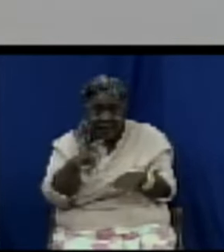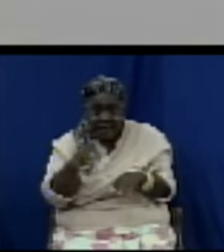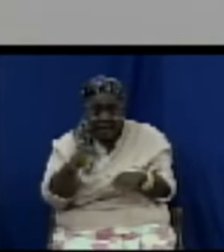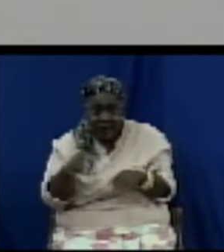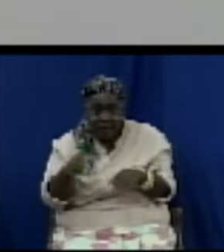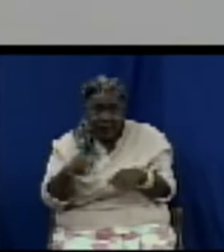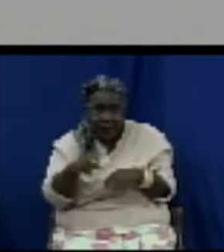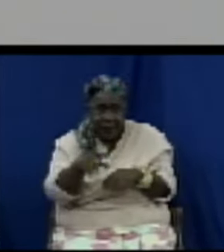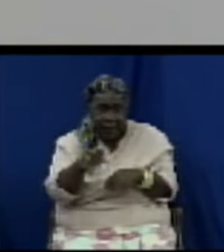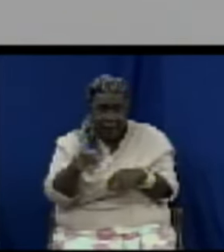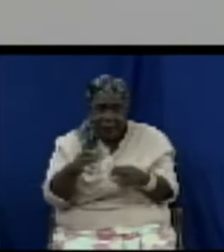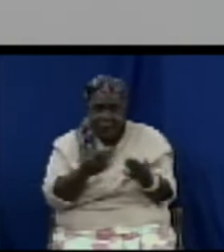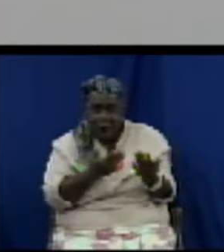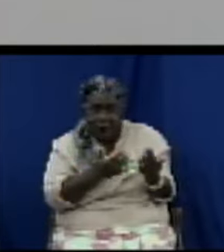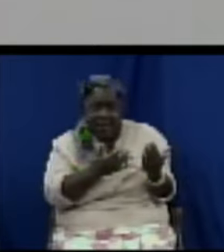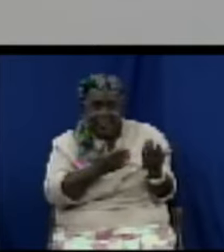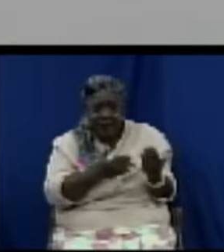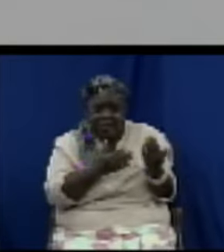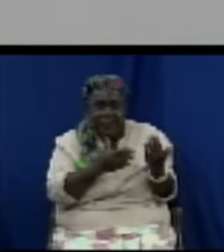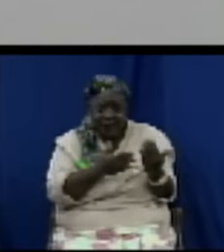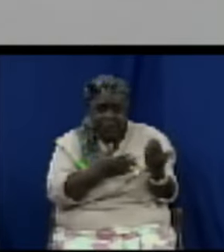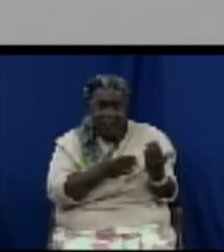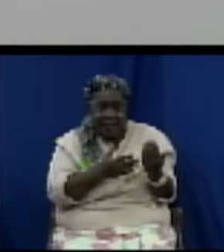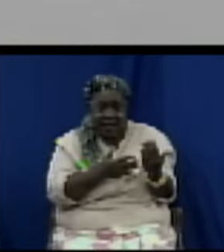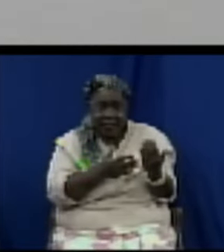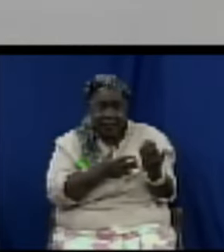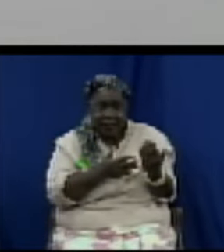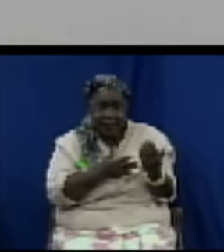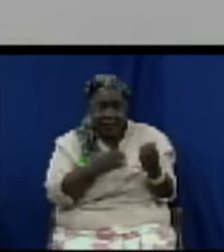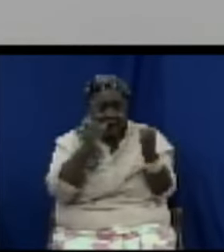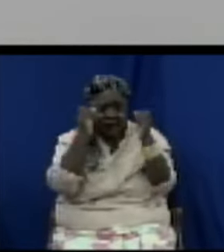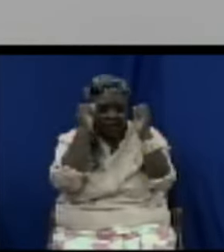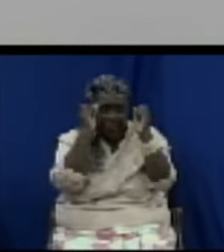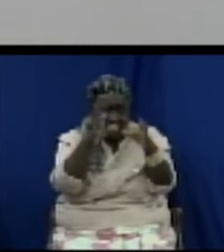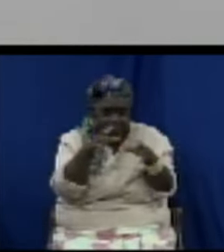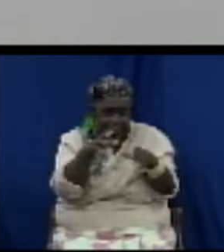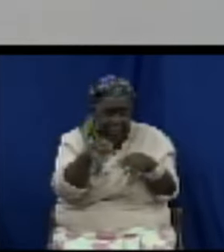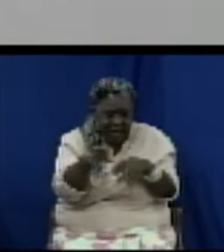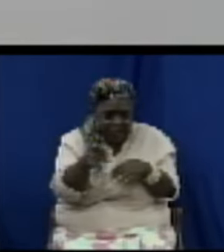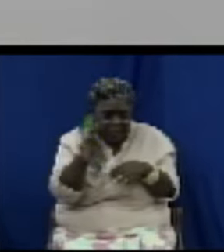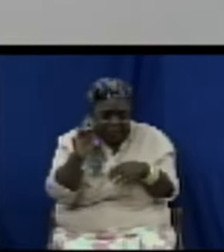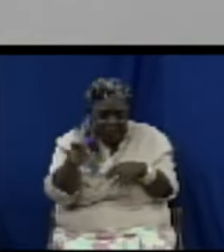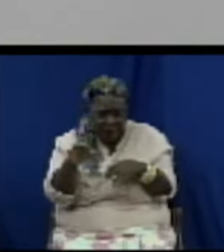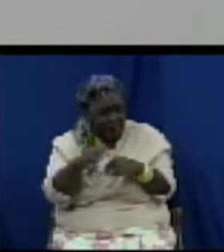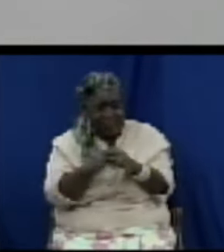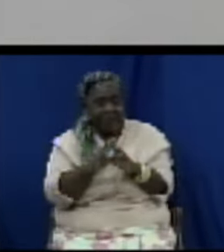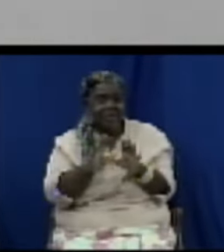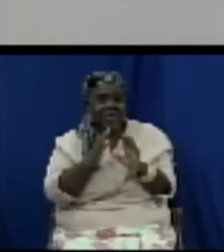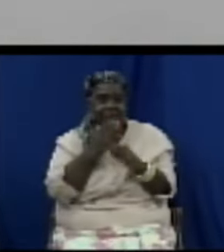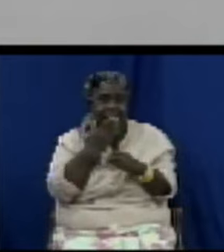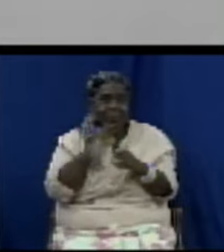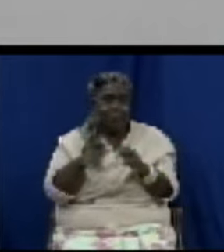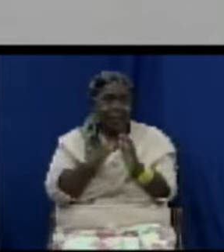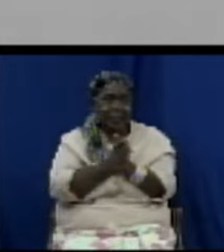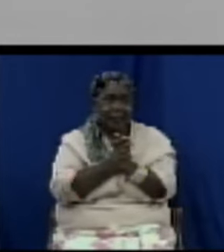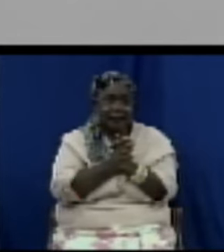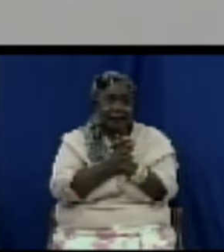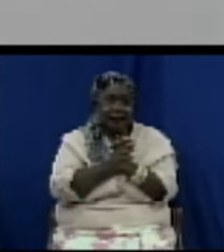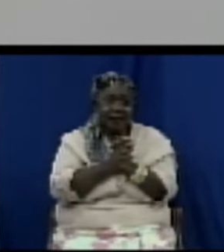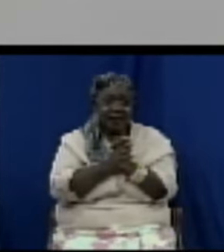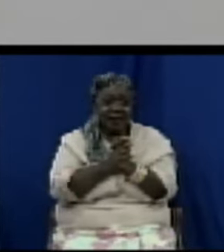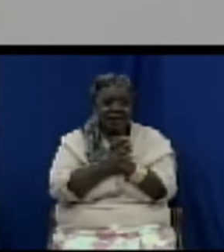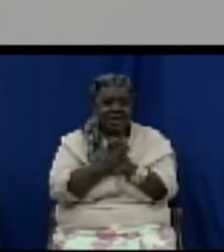who were waiting on the truck and I won't call any supplier's truck to dump